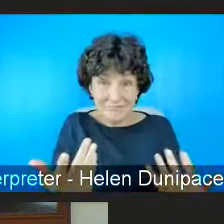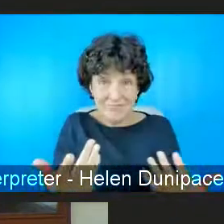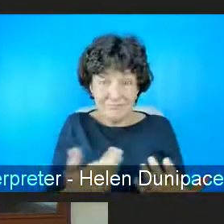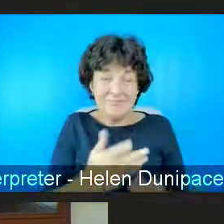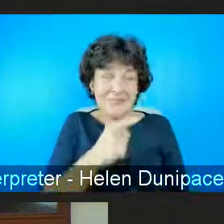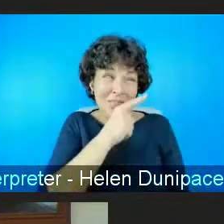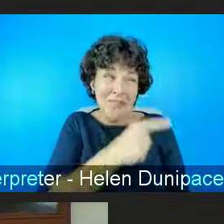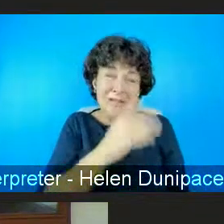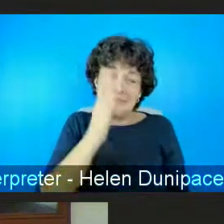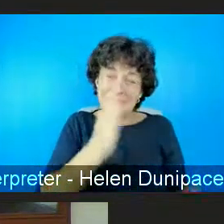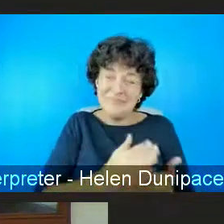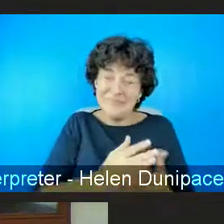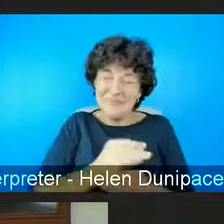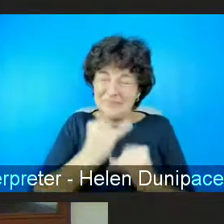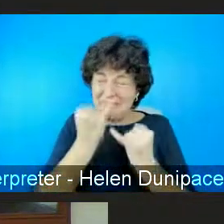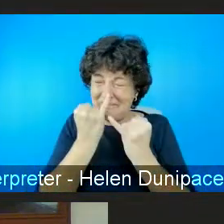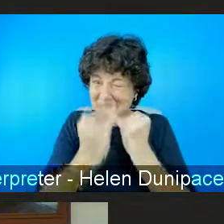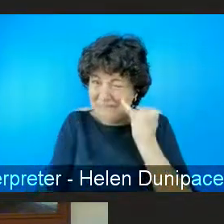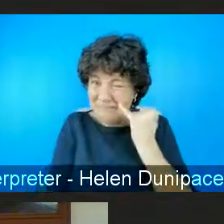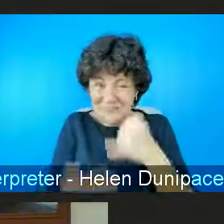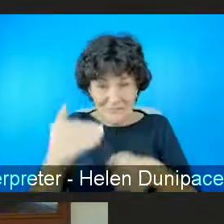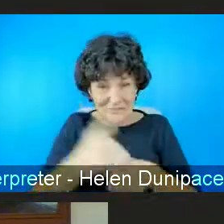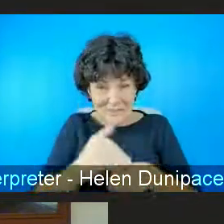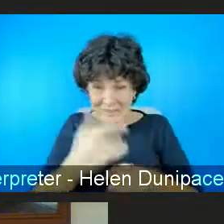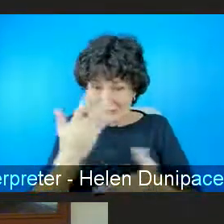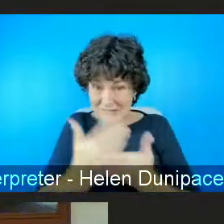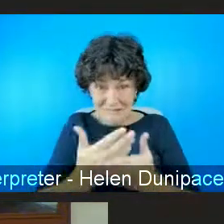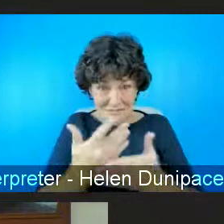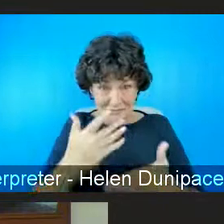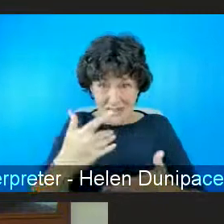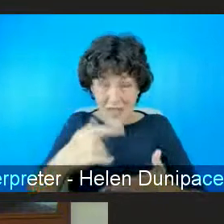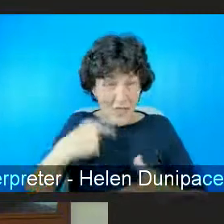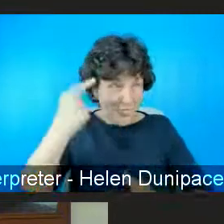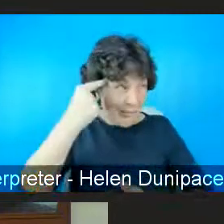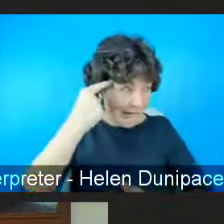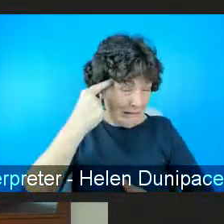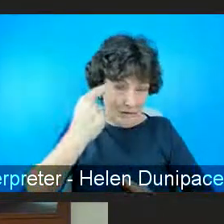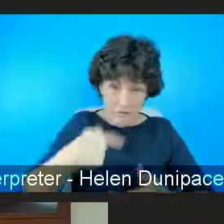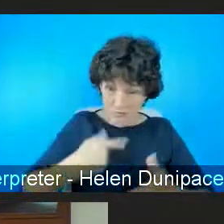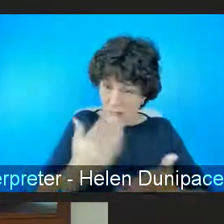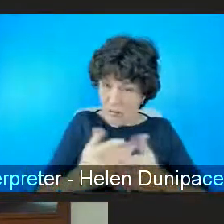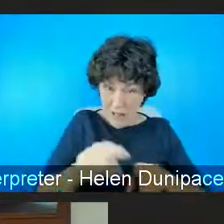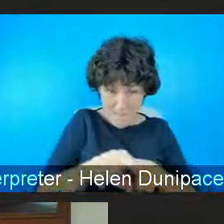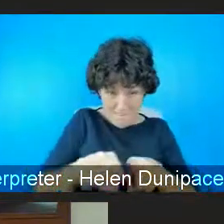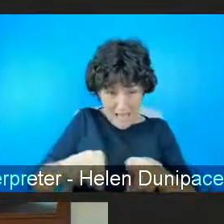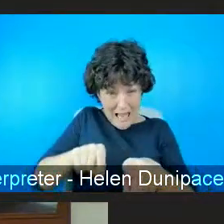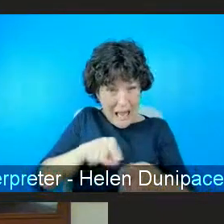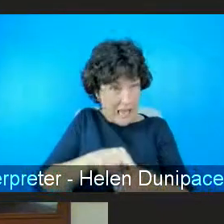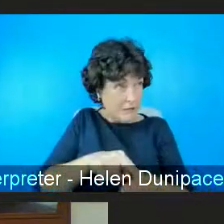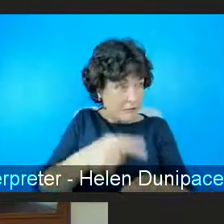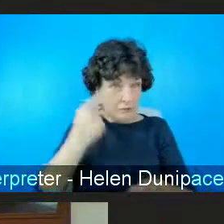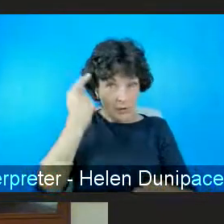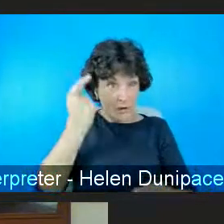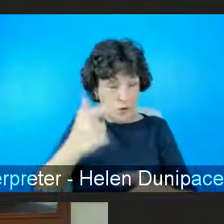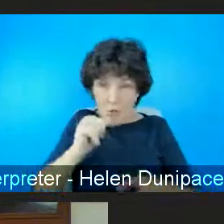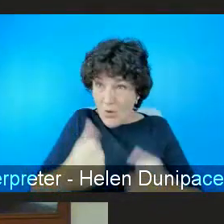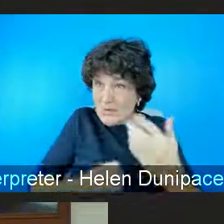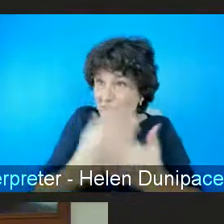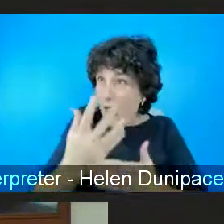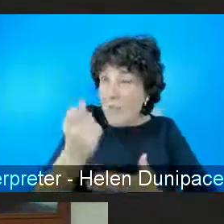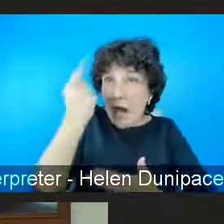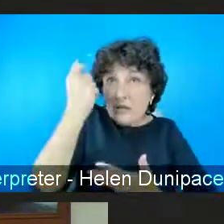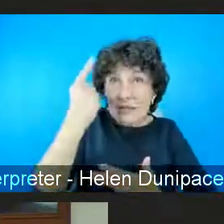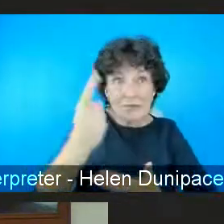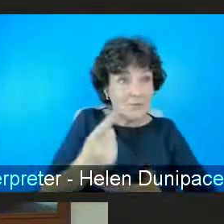really dire effect on some of the the thinking and understanding about gender um and it has